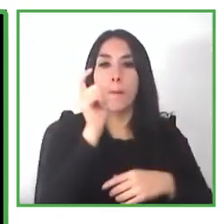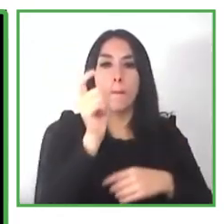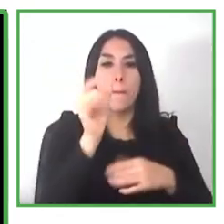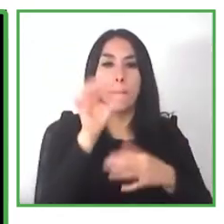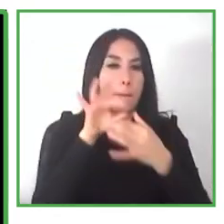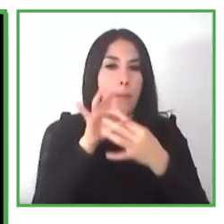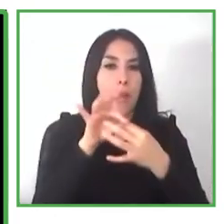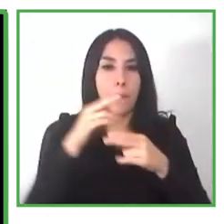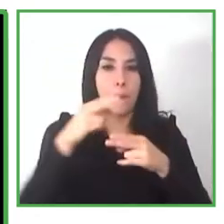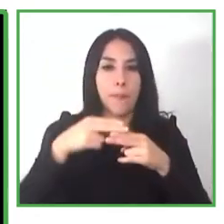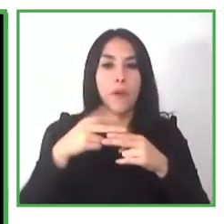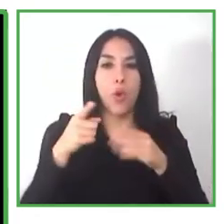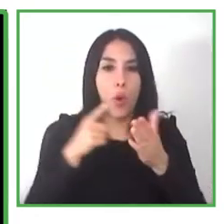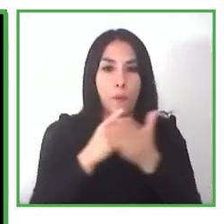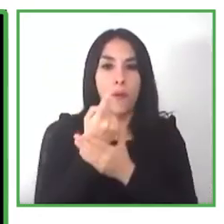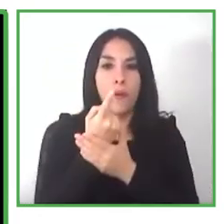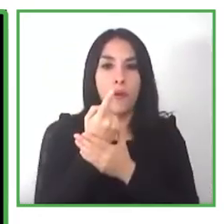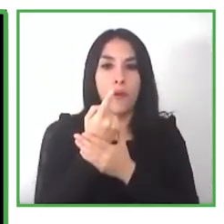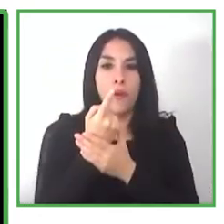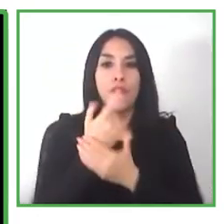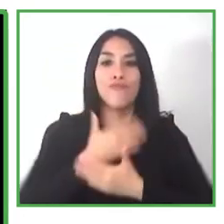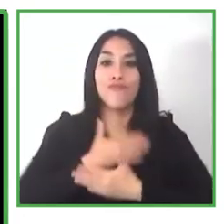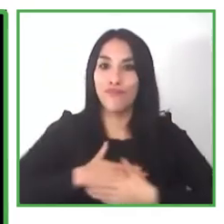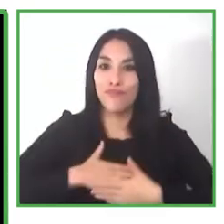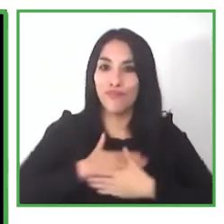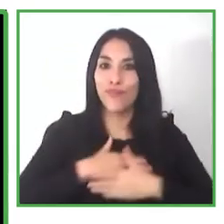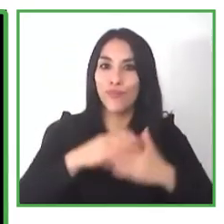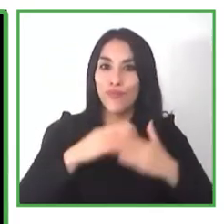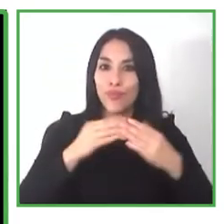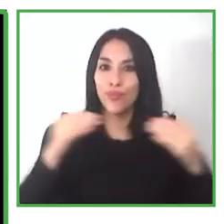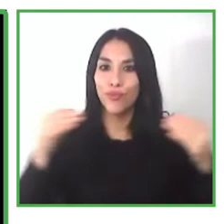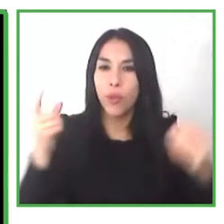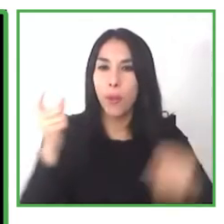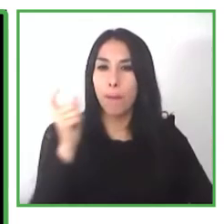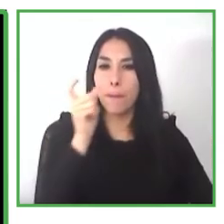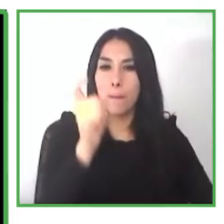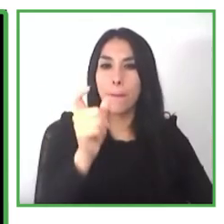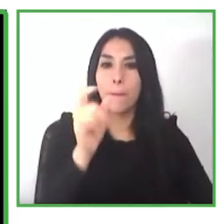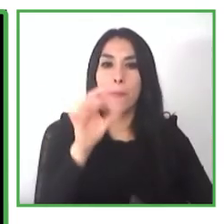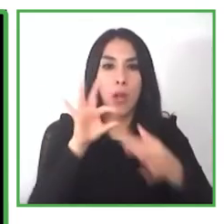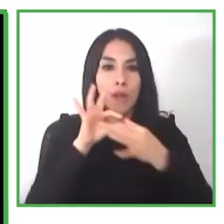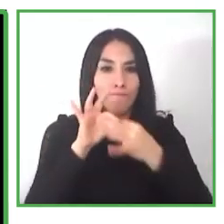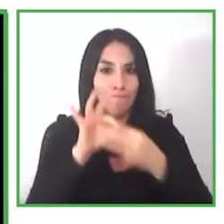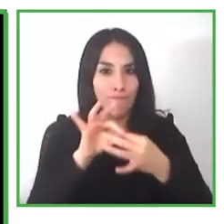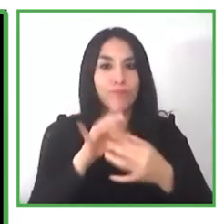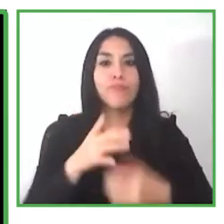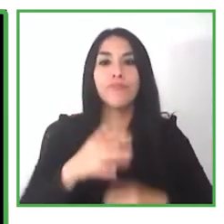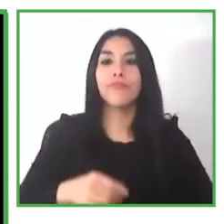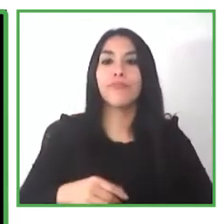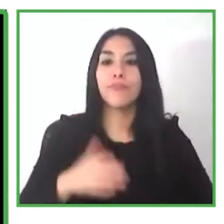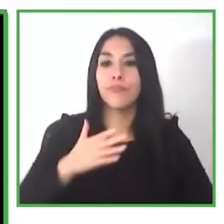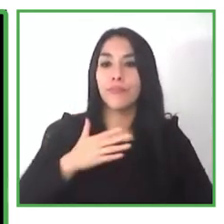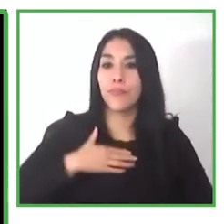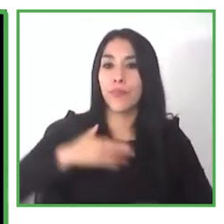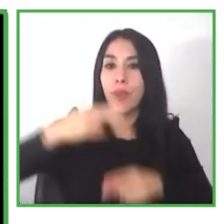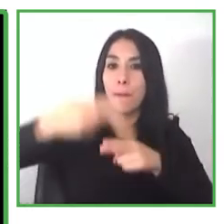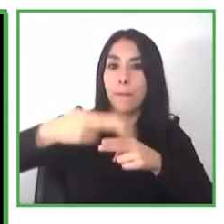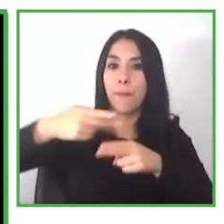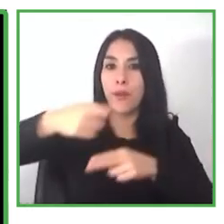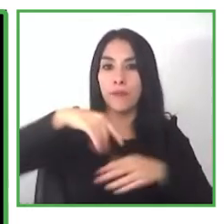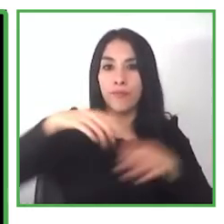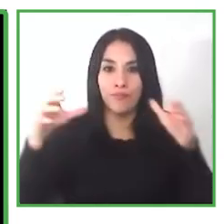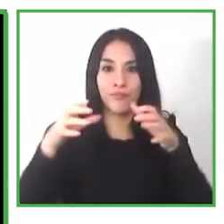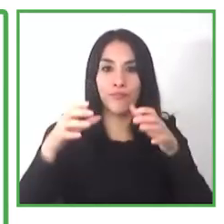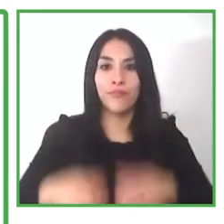is part of our name of our name and it's very important for us to to make it